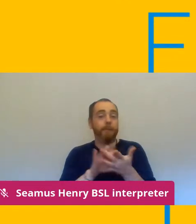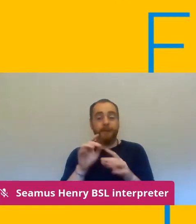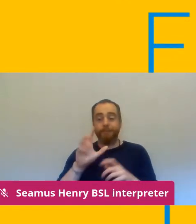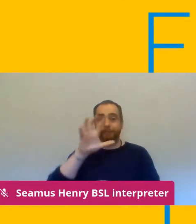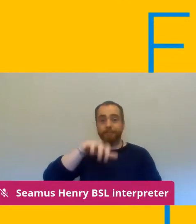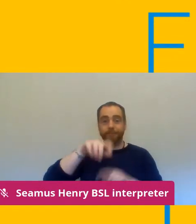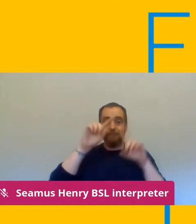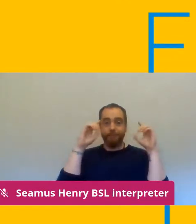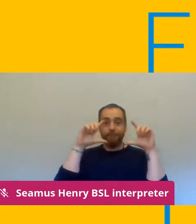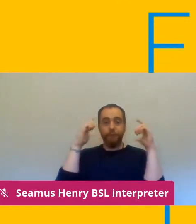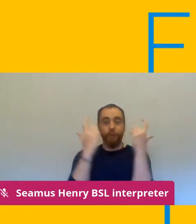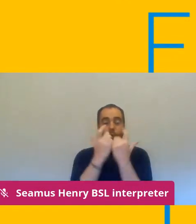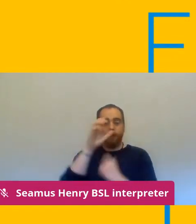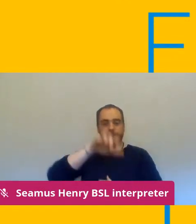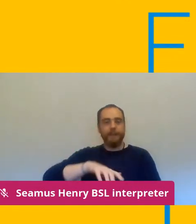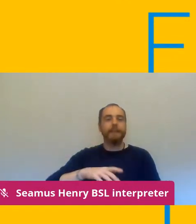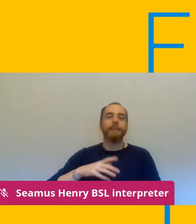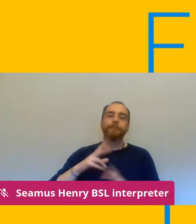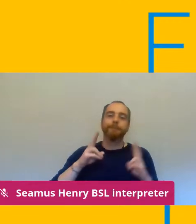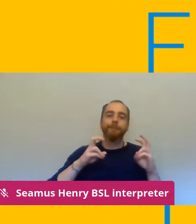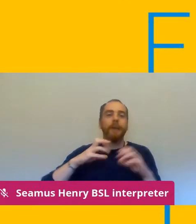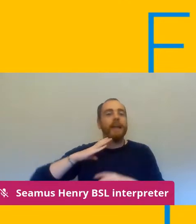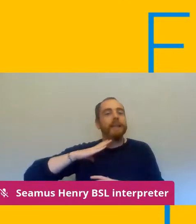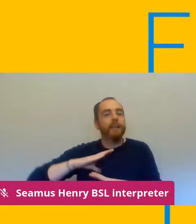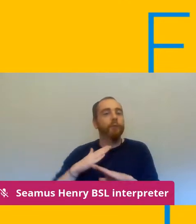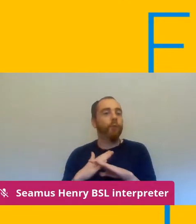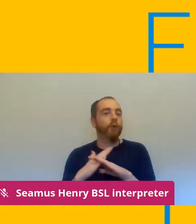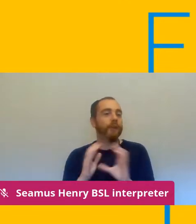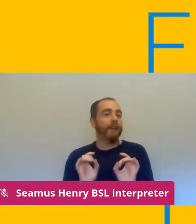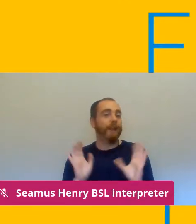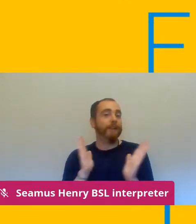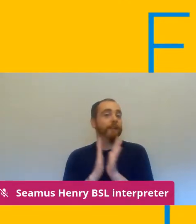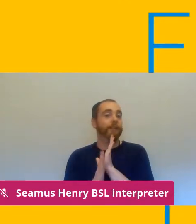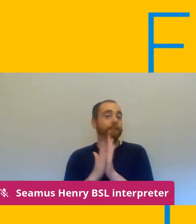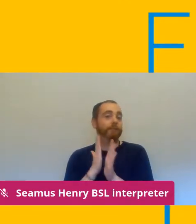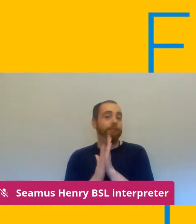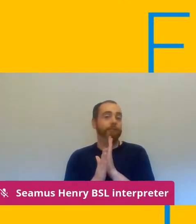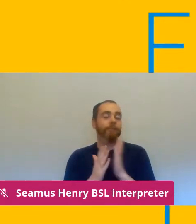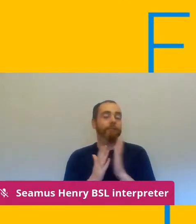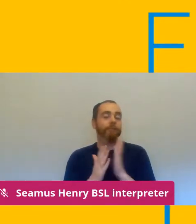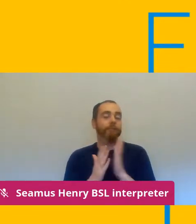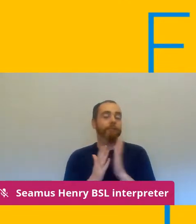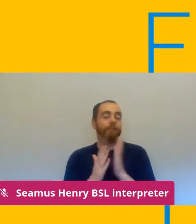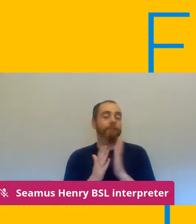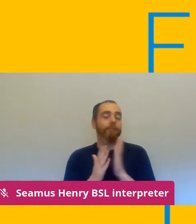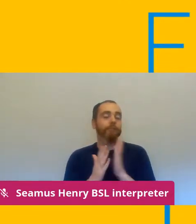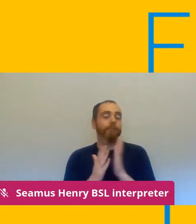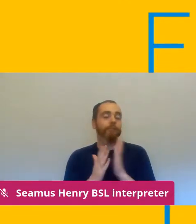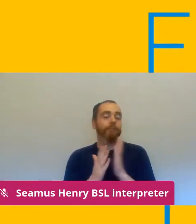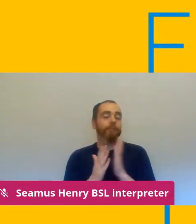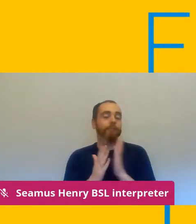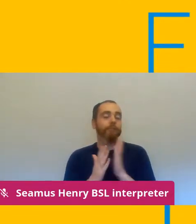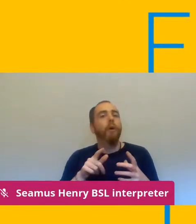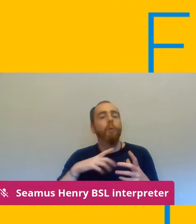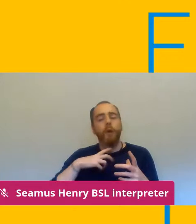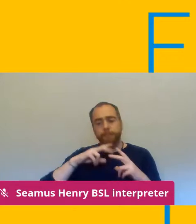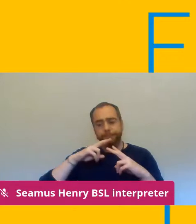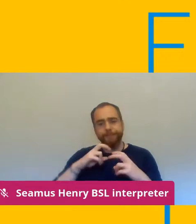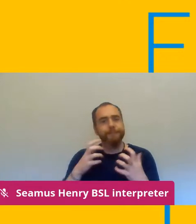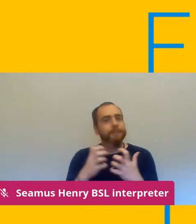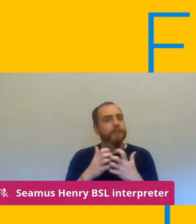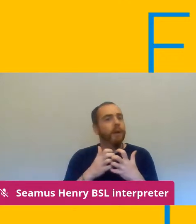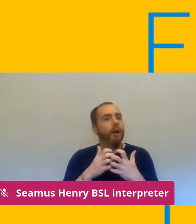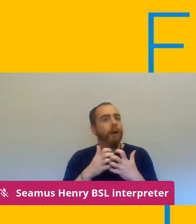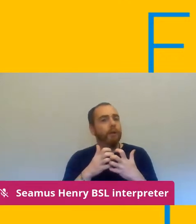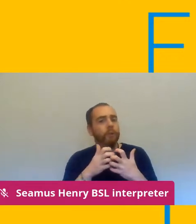and so with that in mind we want branches to look at how they will negotiate with employers to ensure that they're working at the